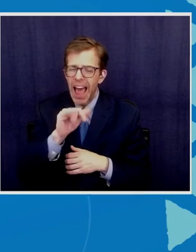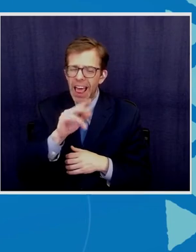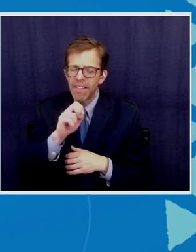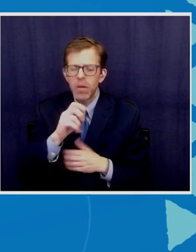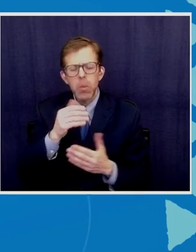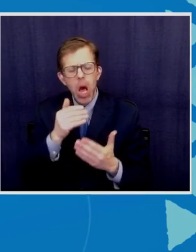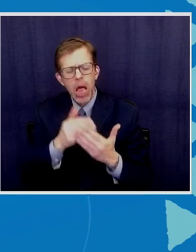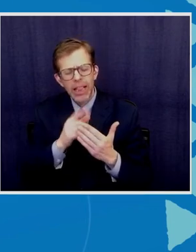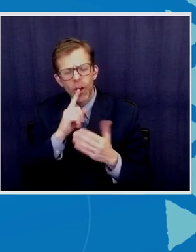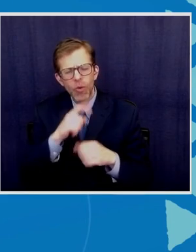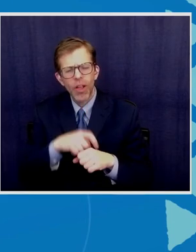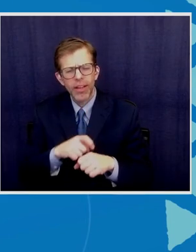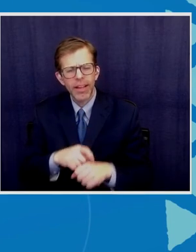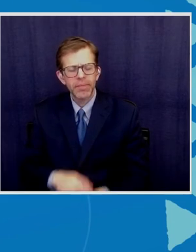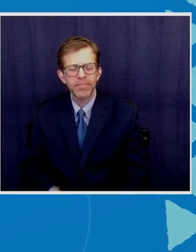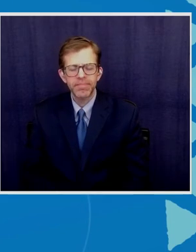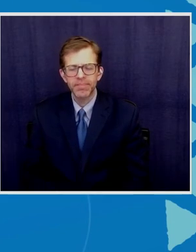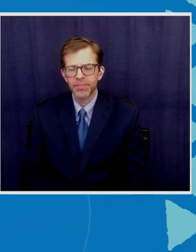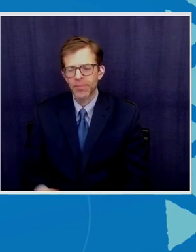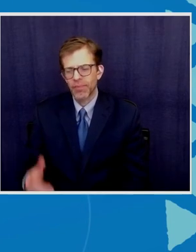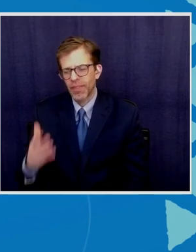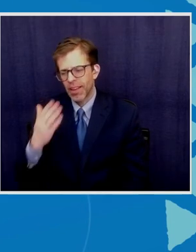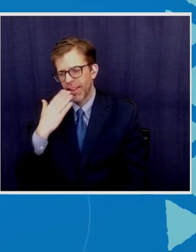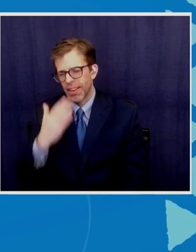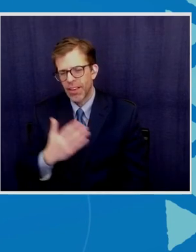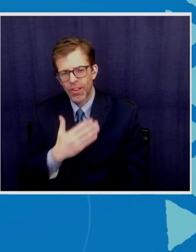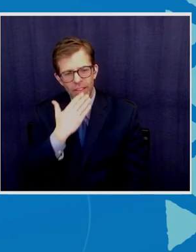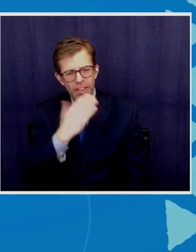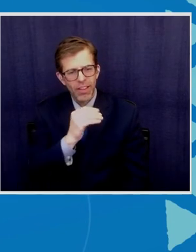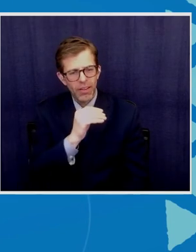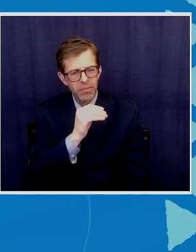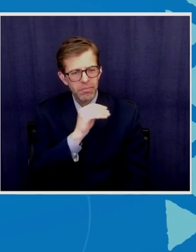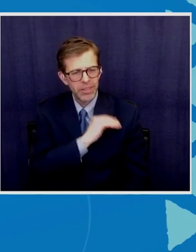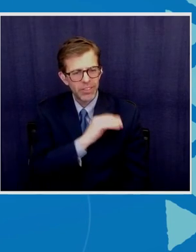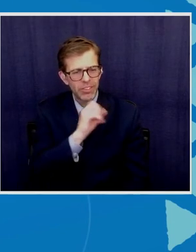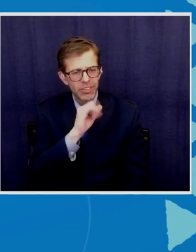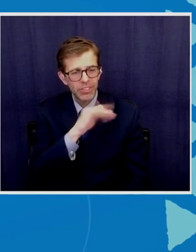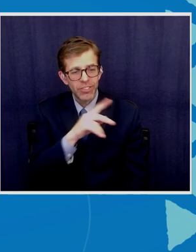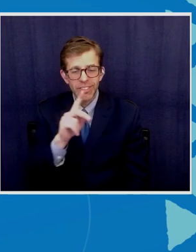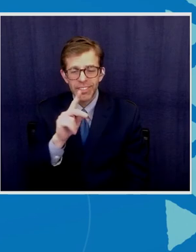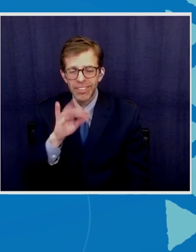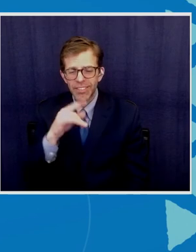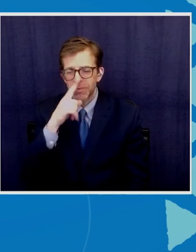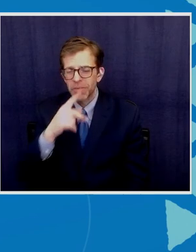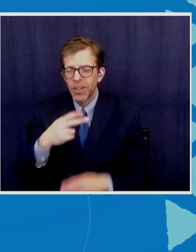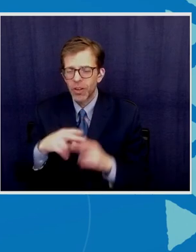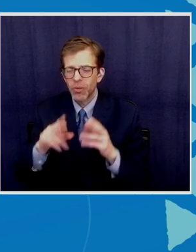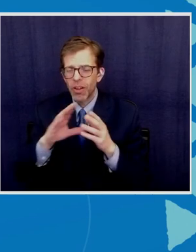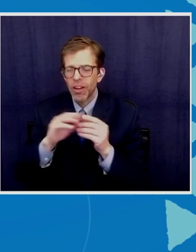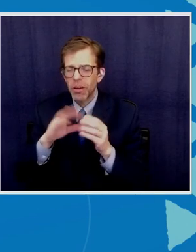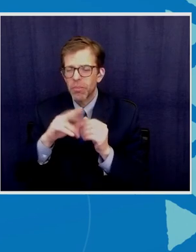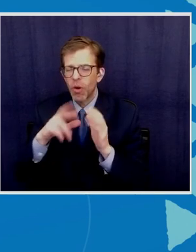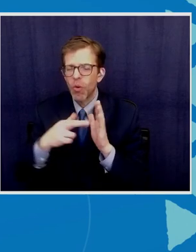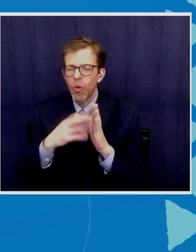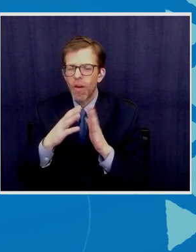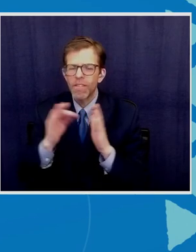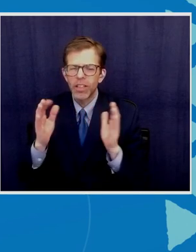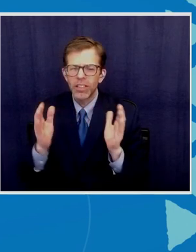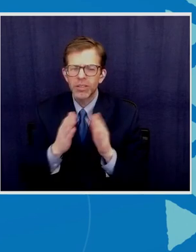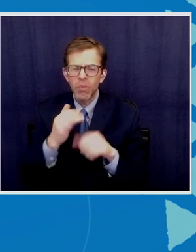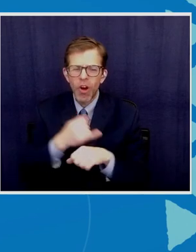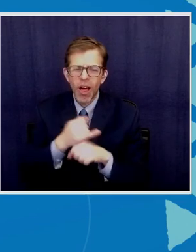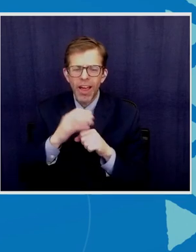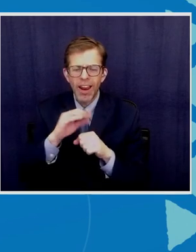you thank you you Minister Siuk and can I just invite David quickly comment on the role of small island African states